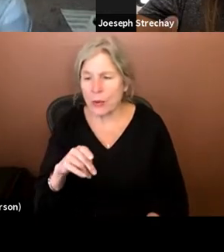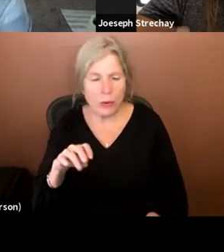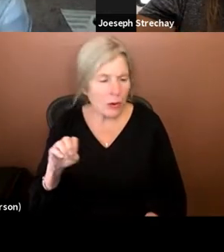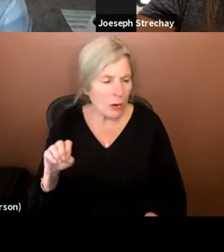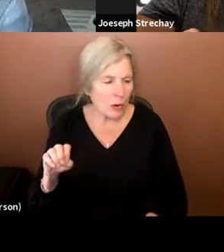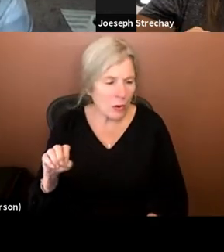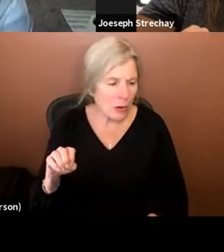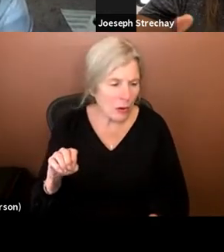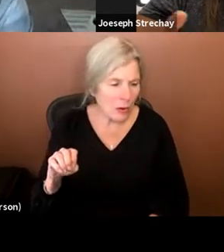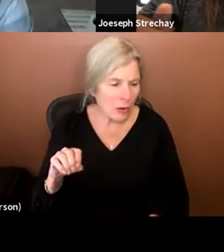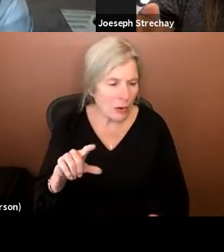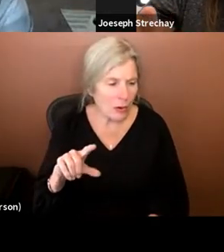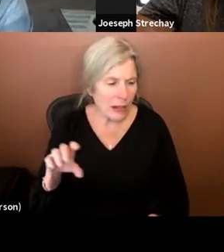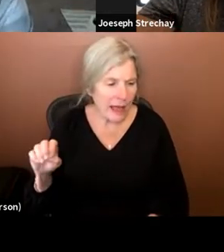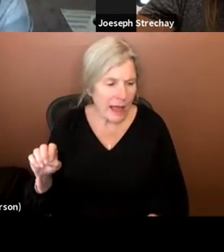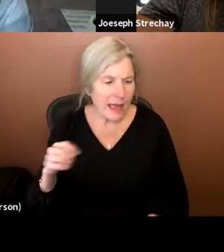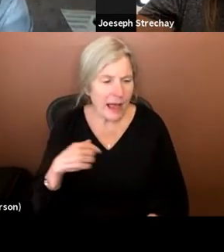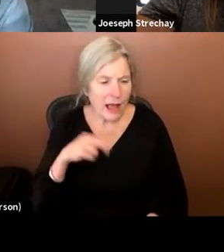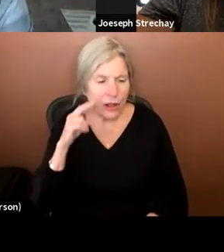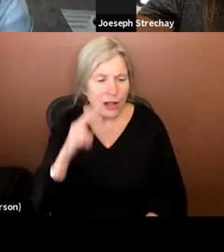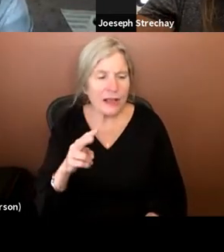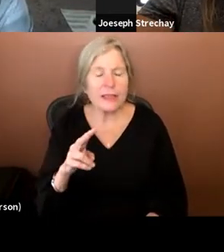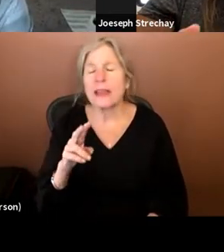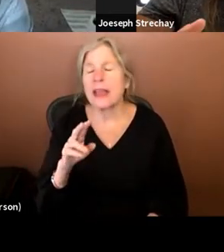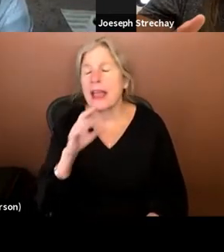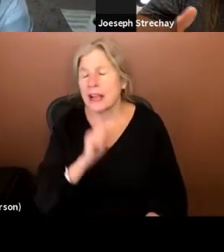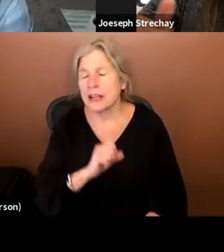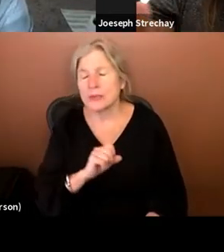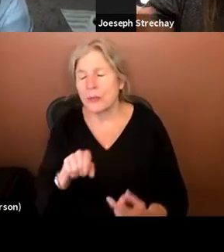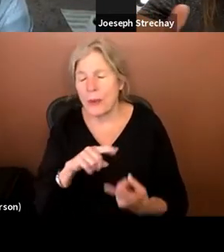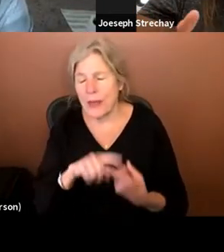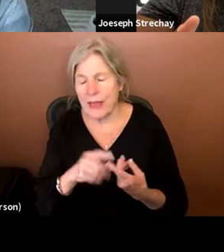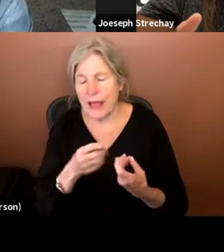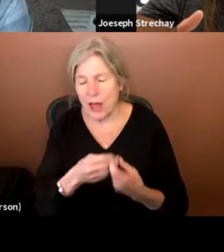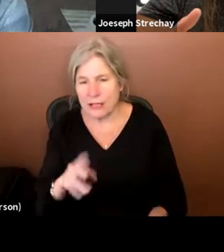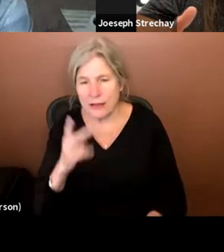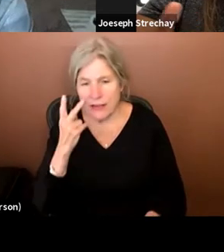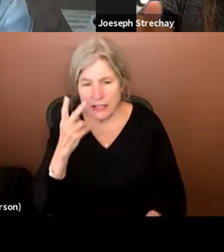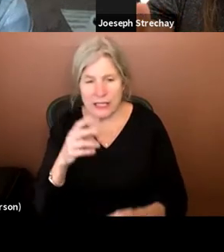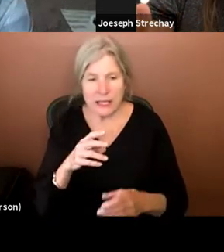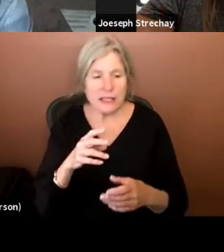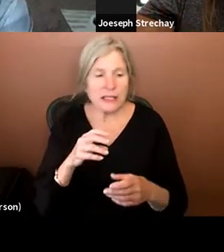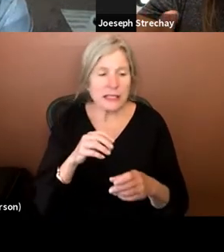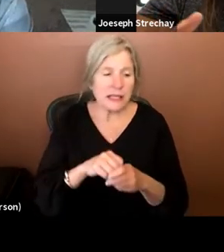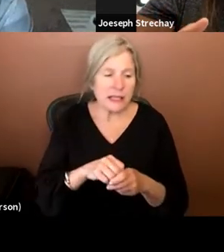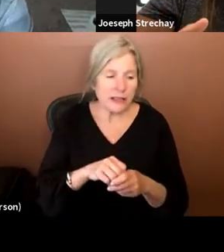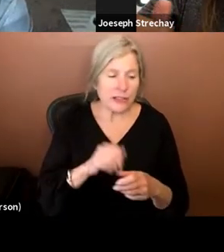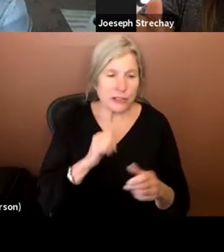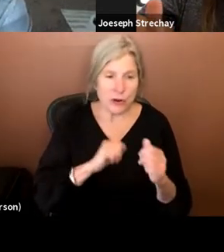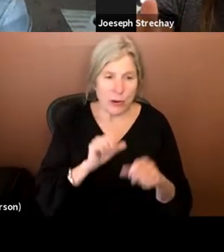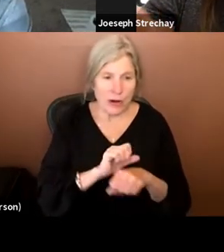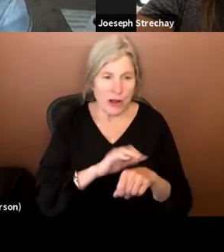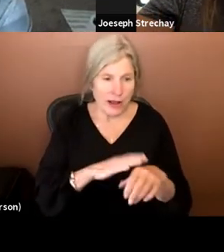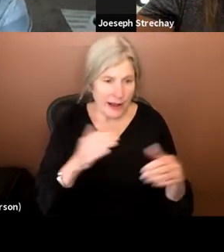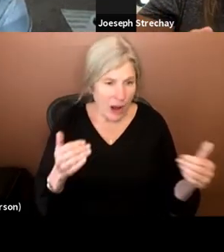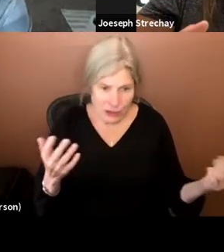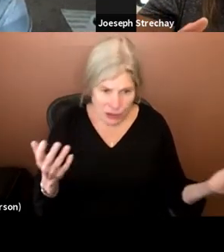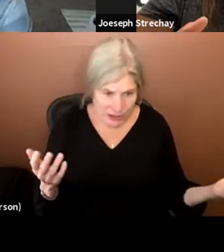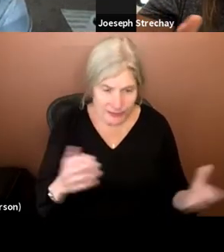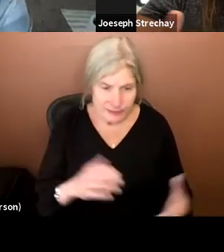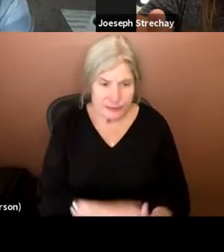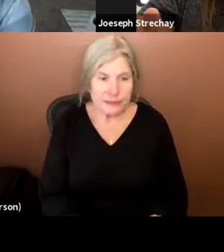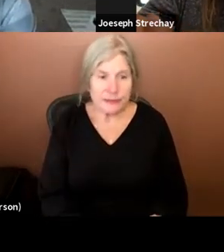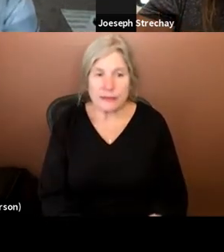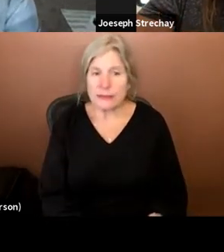specifically looked at the age of vision loss, uh, in the show that I work on, uh, now, which is, you know, it's